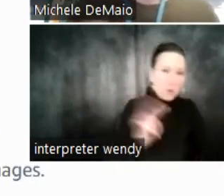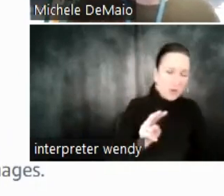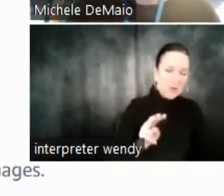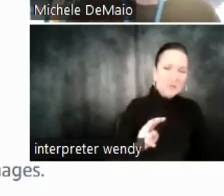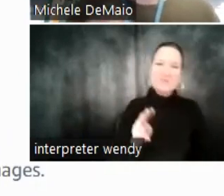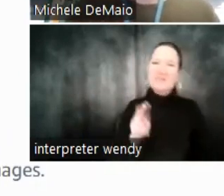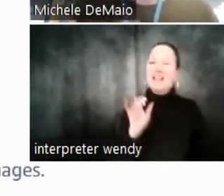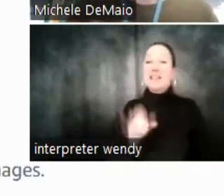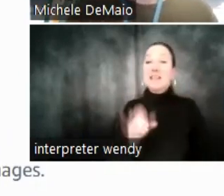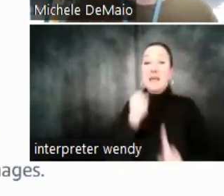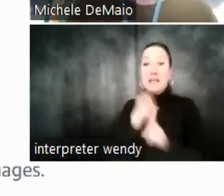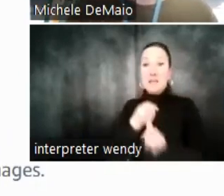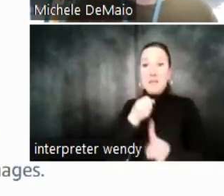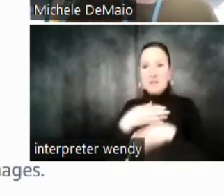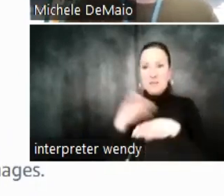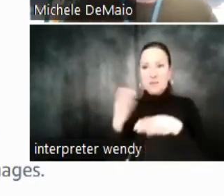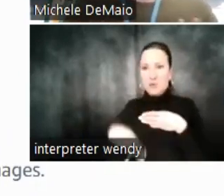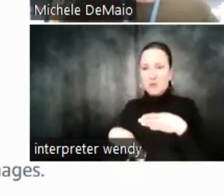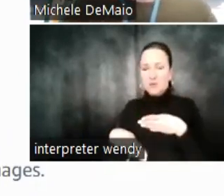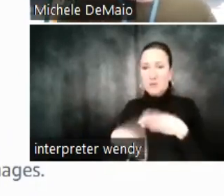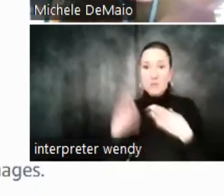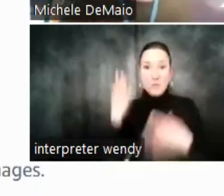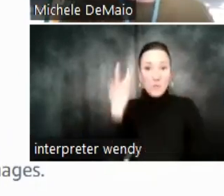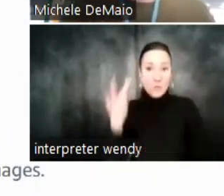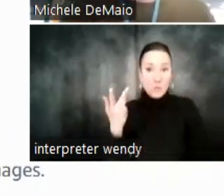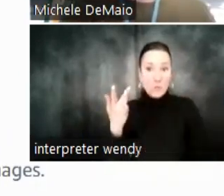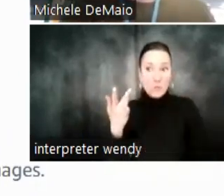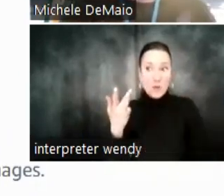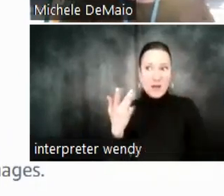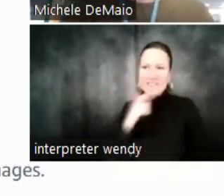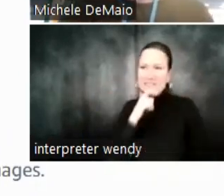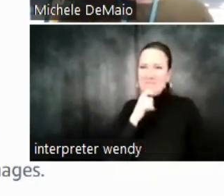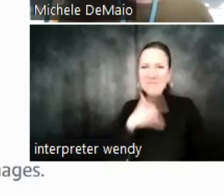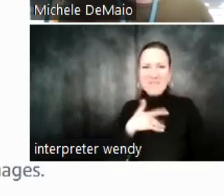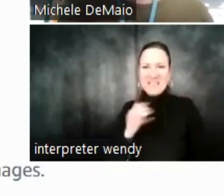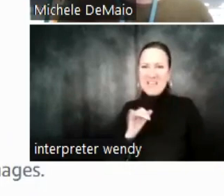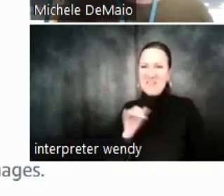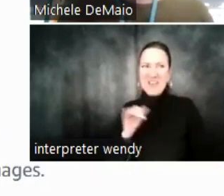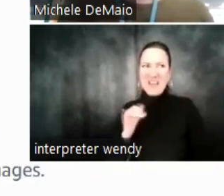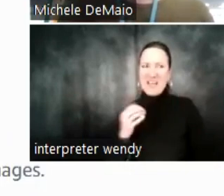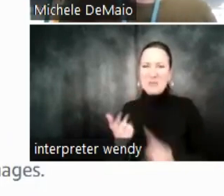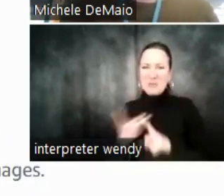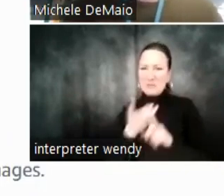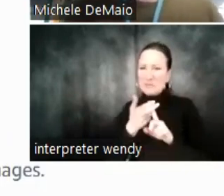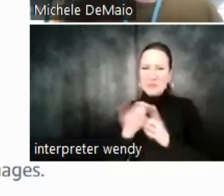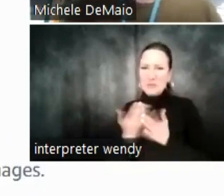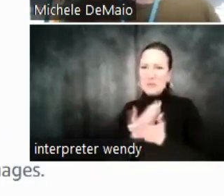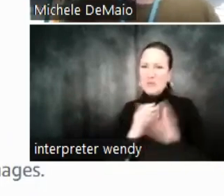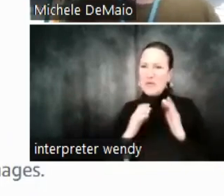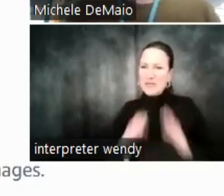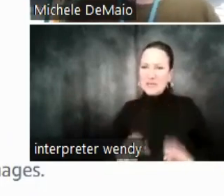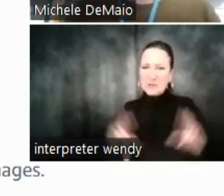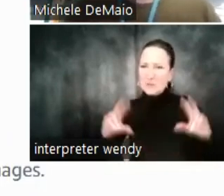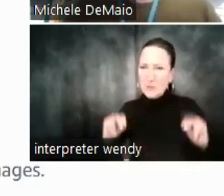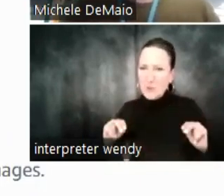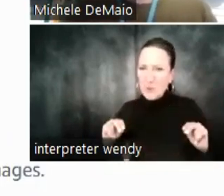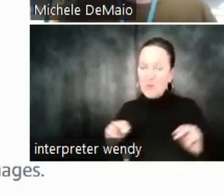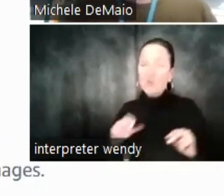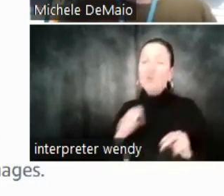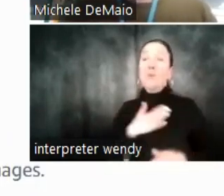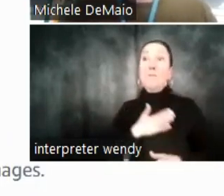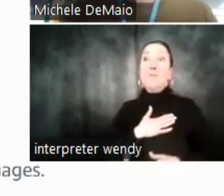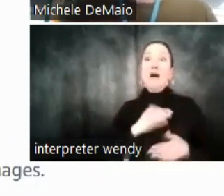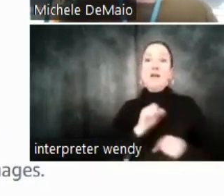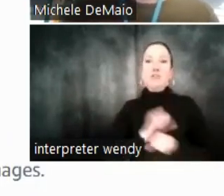impacts their overall performance because they're not finding new customers now, and their sales may suffer in the long run. So my job is really to educate